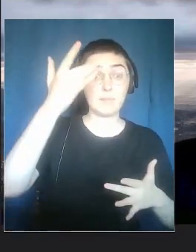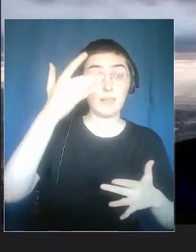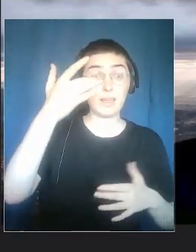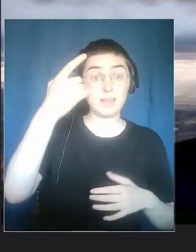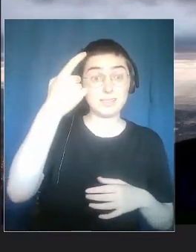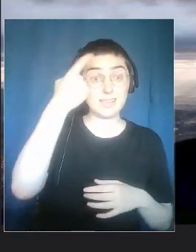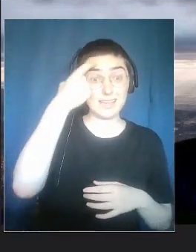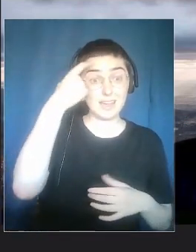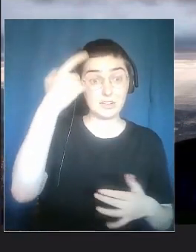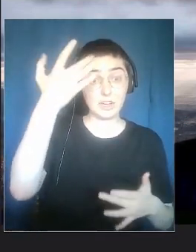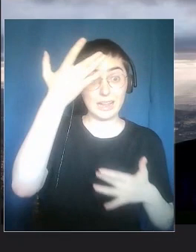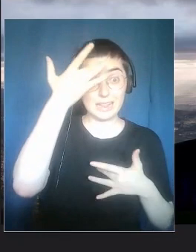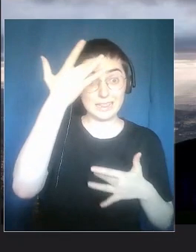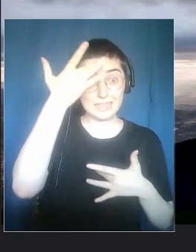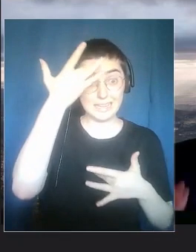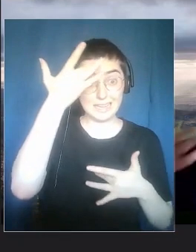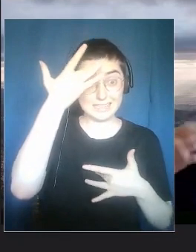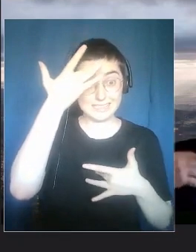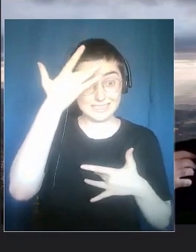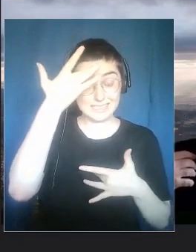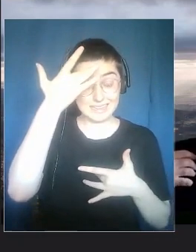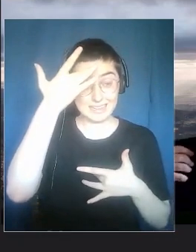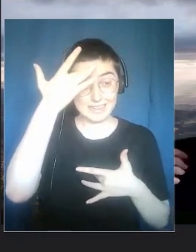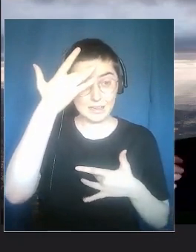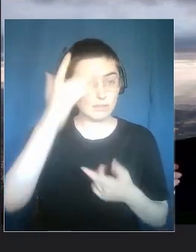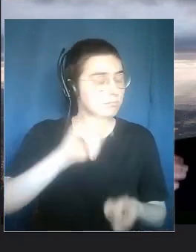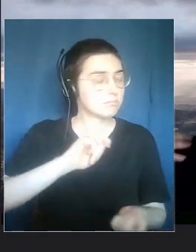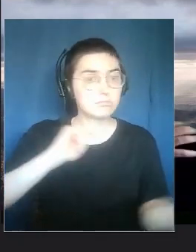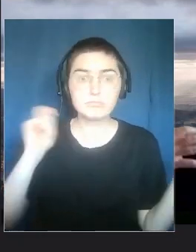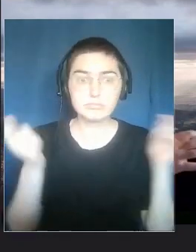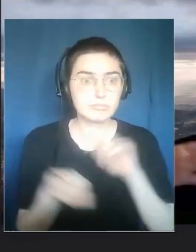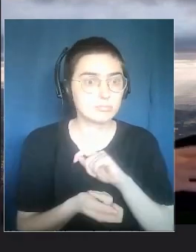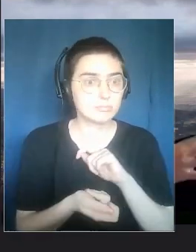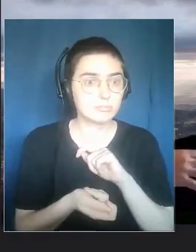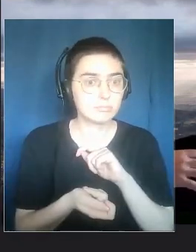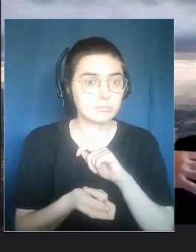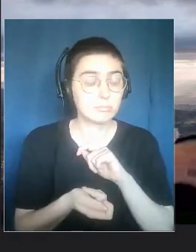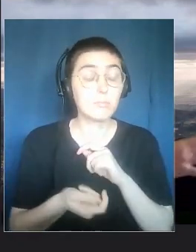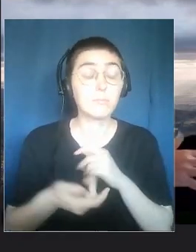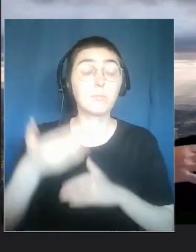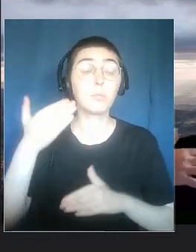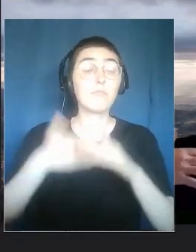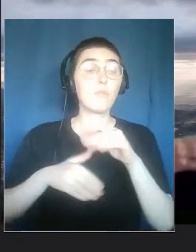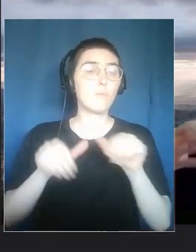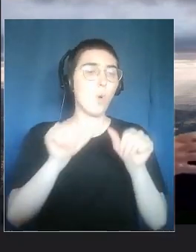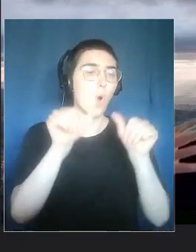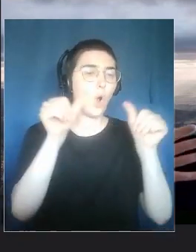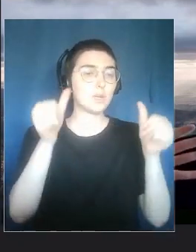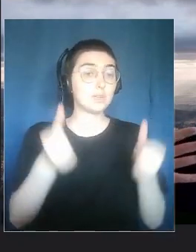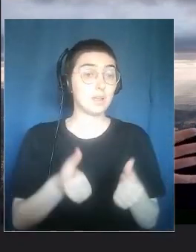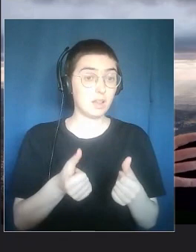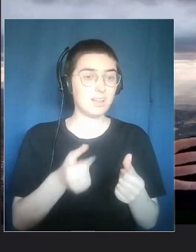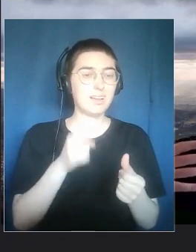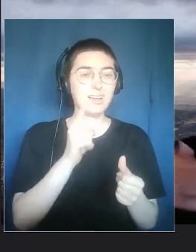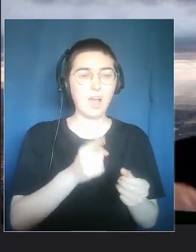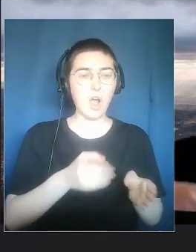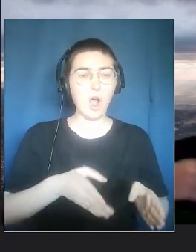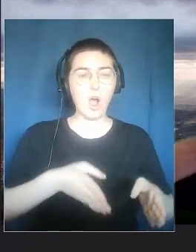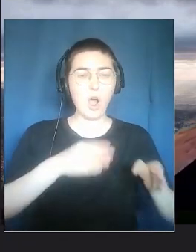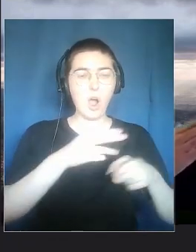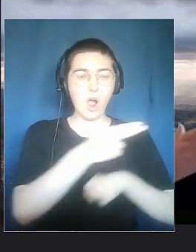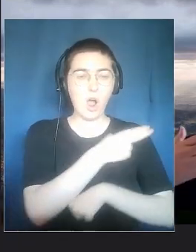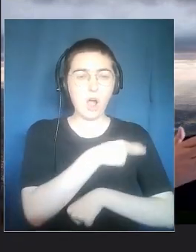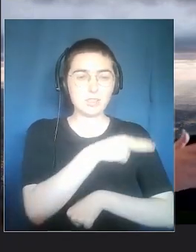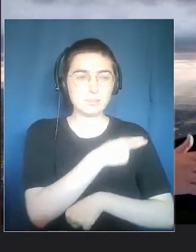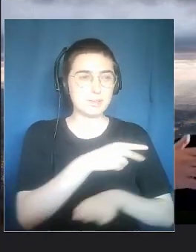regulations with regard to the treatment of psychiatric diseases and psychiatric illnesses.